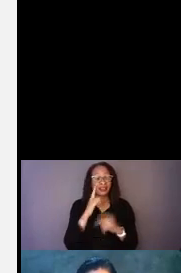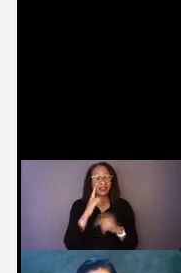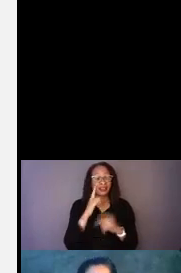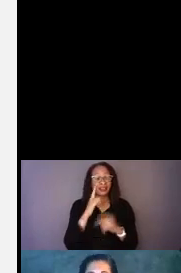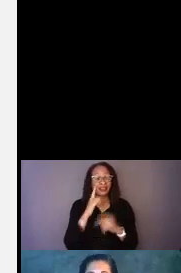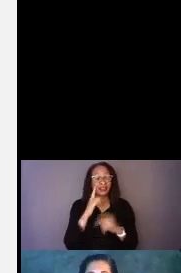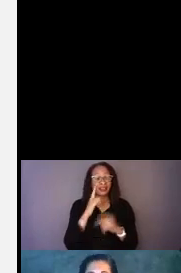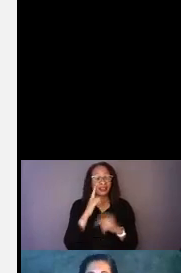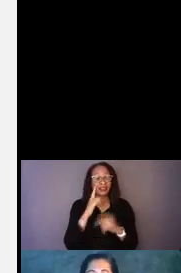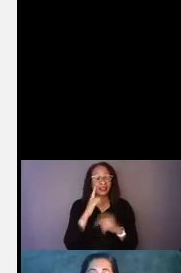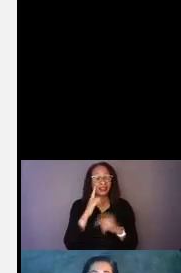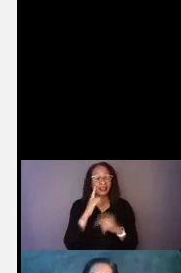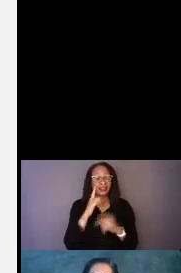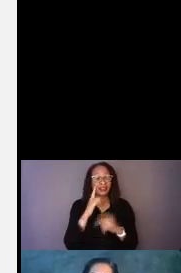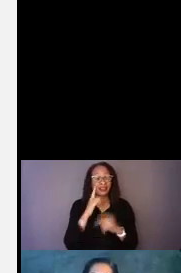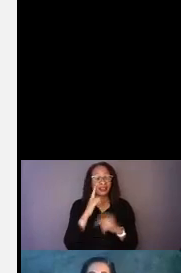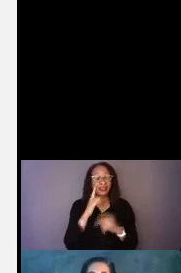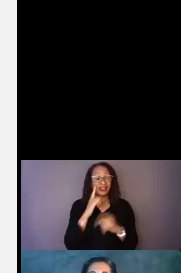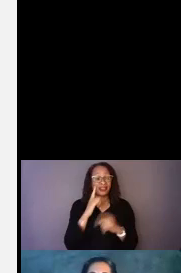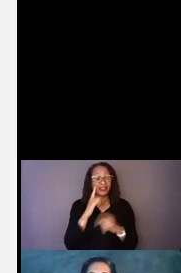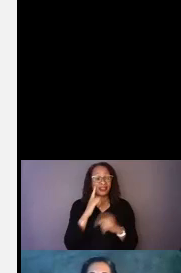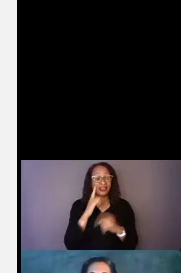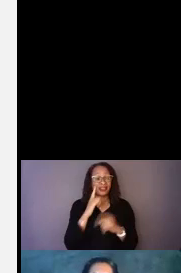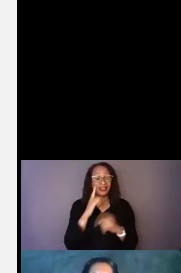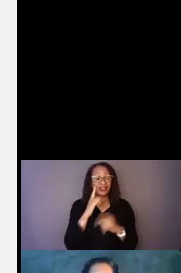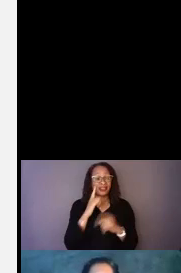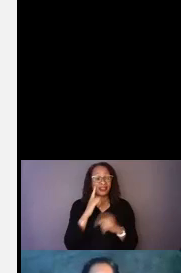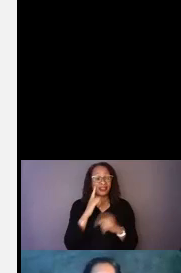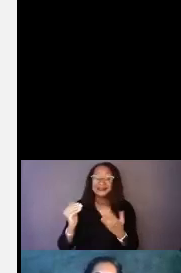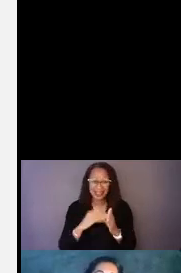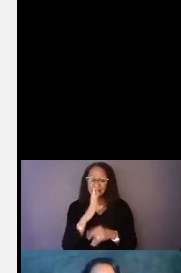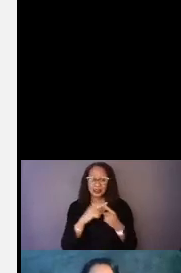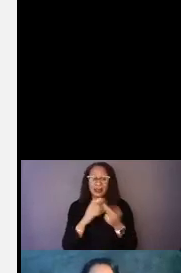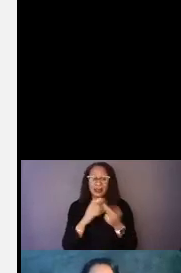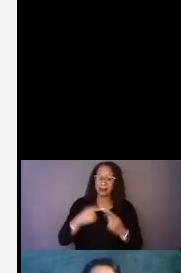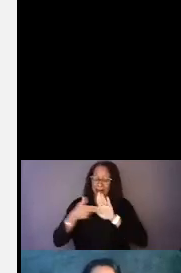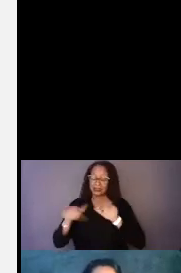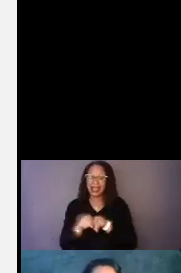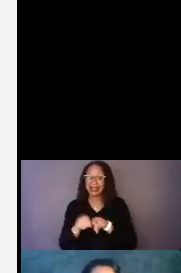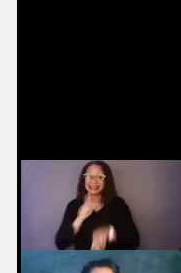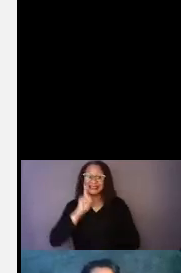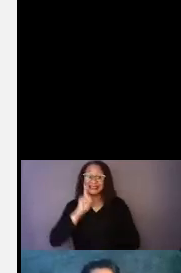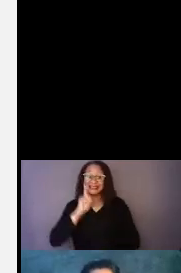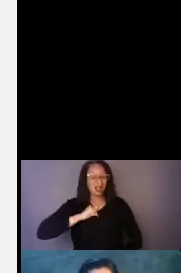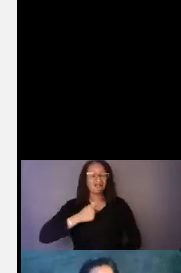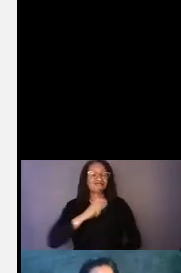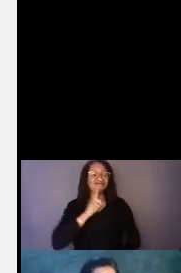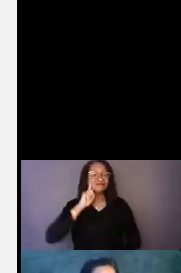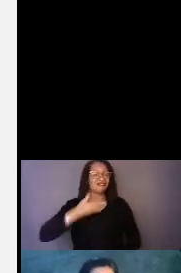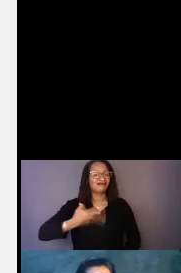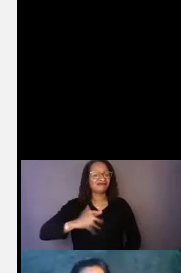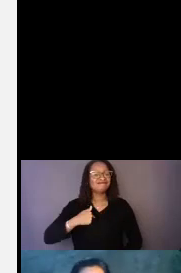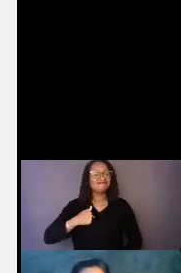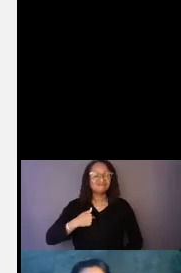how we feel about calling somebody deaf. But really, people in the deaf community are proud to be deaf.